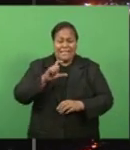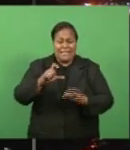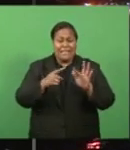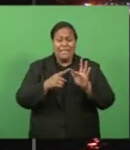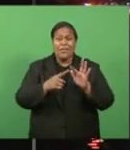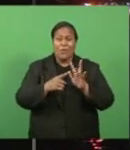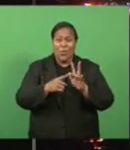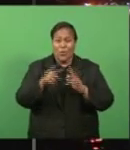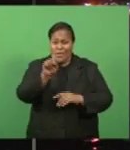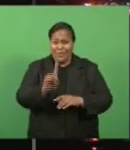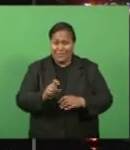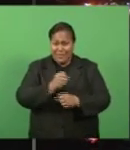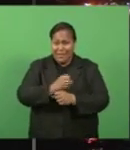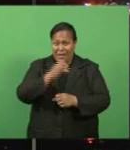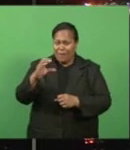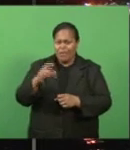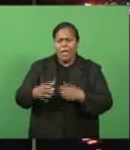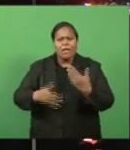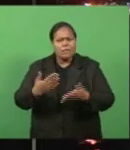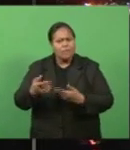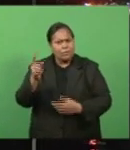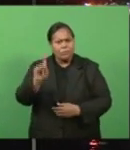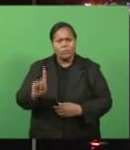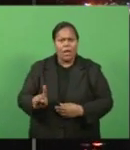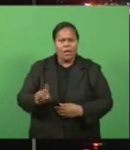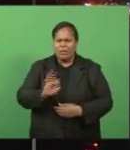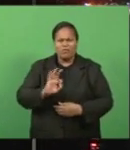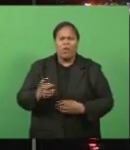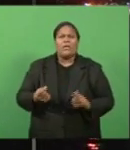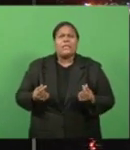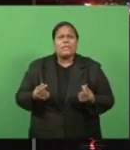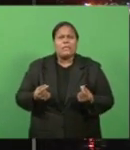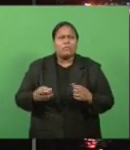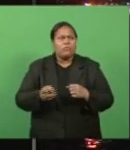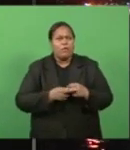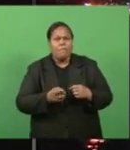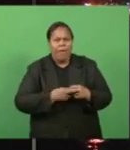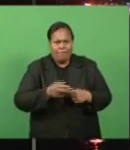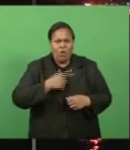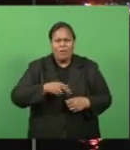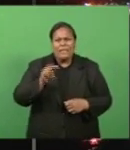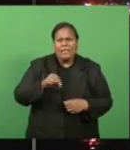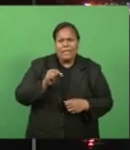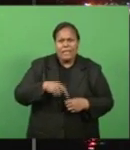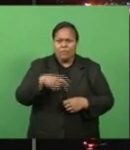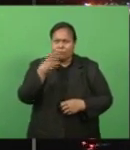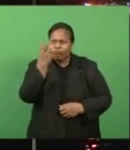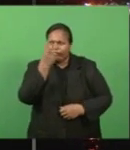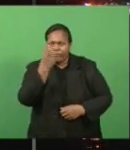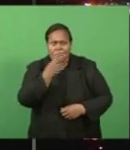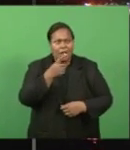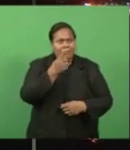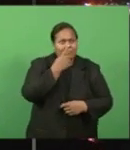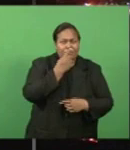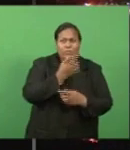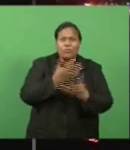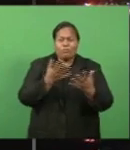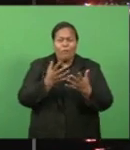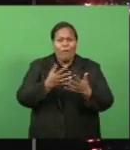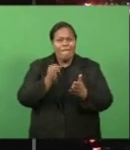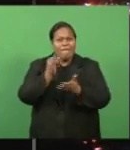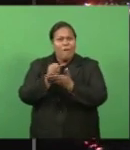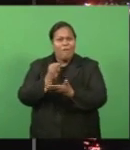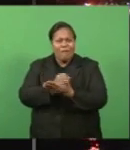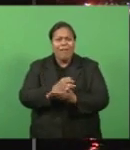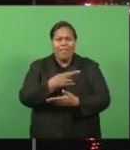today explained that it's not as simple as switching on a switch, as comprehensive inspection is needed to find faults before any restoration can